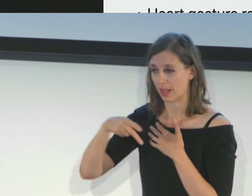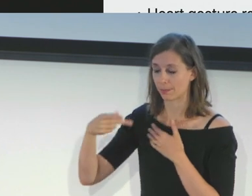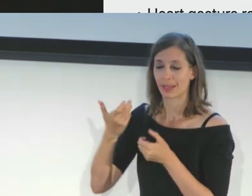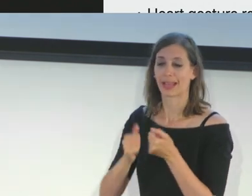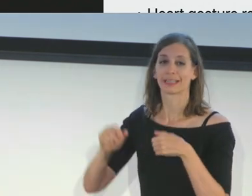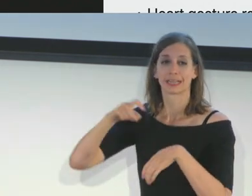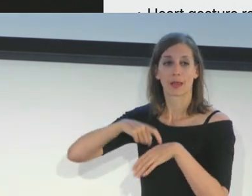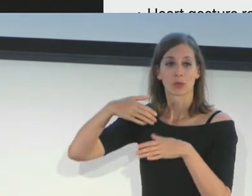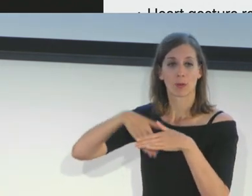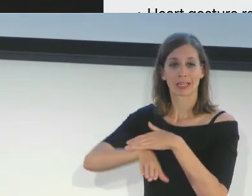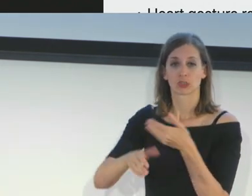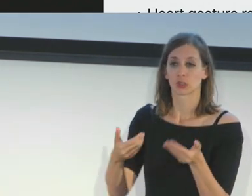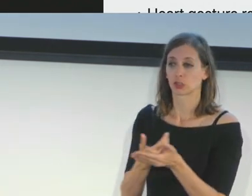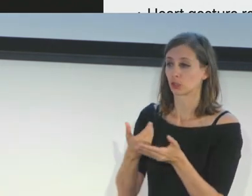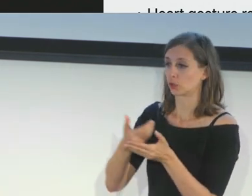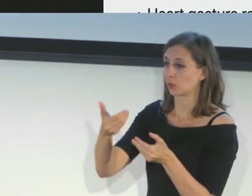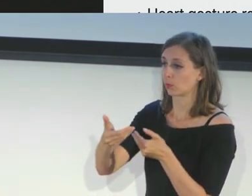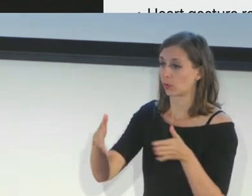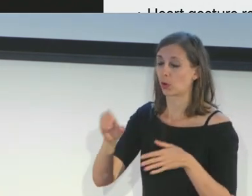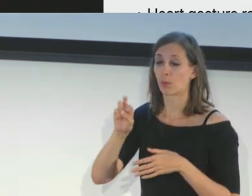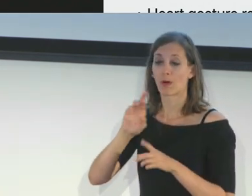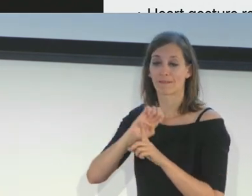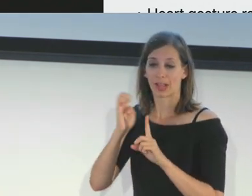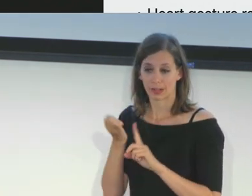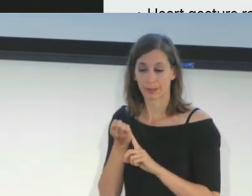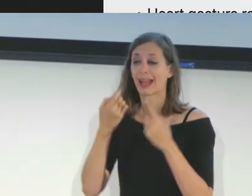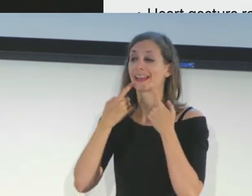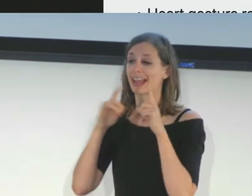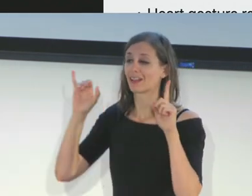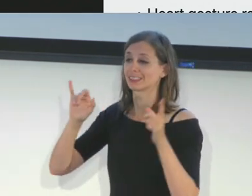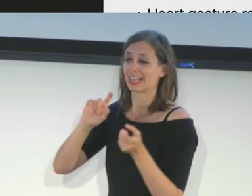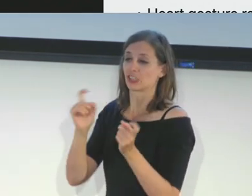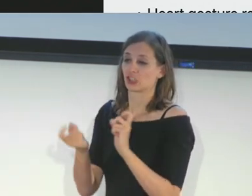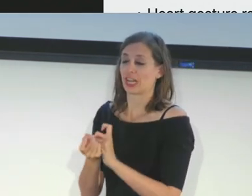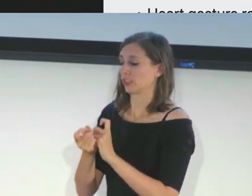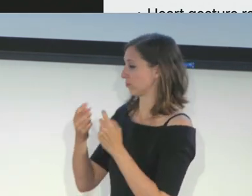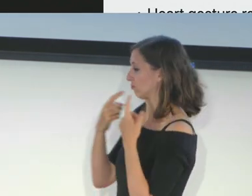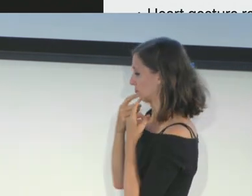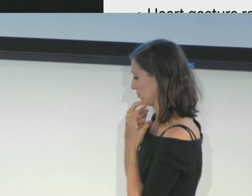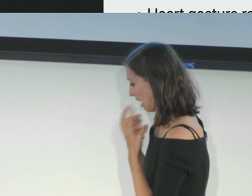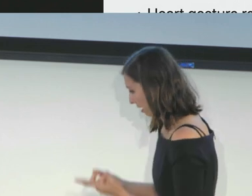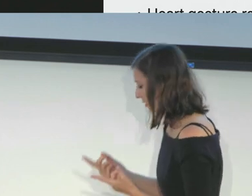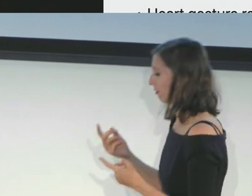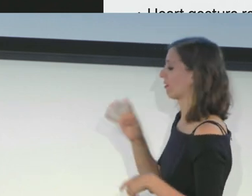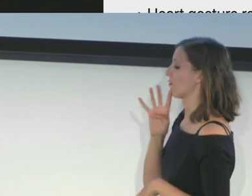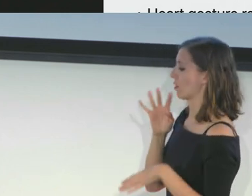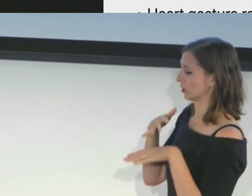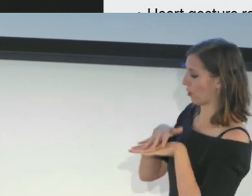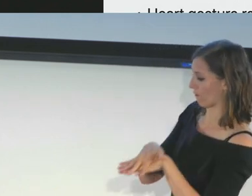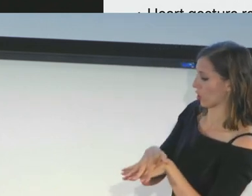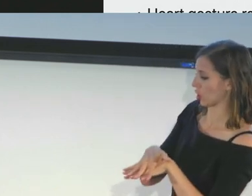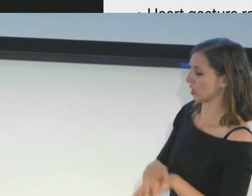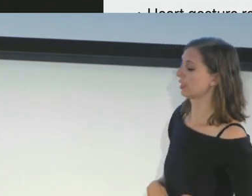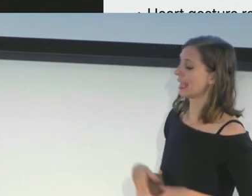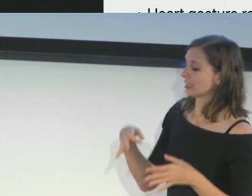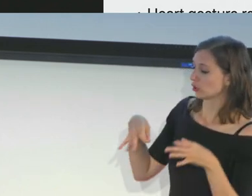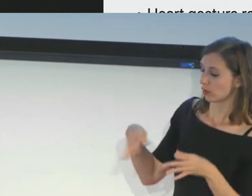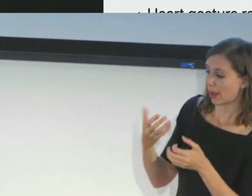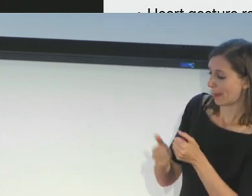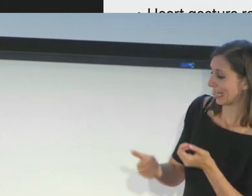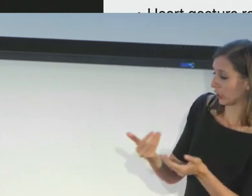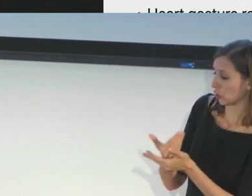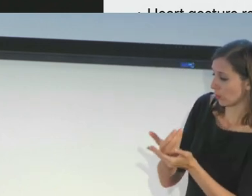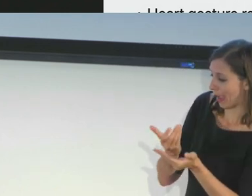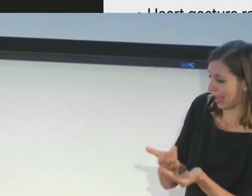app, any time you enter a new room or environment, make sure to announce that change in context to VoiceOver and describe